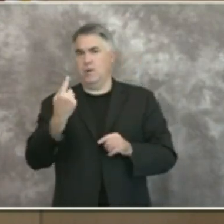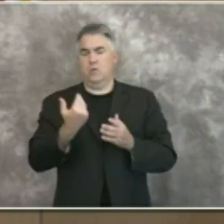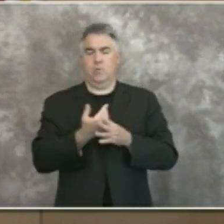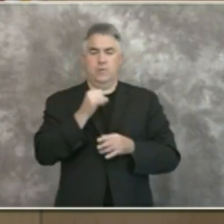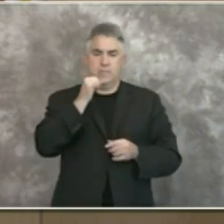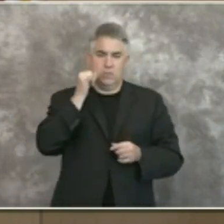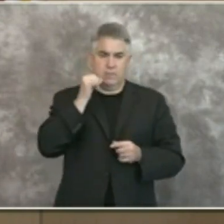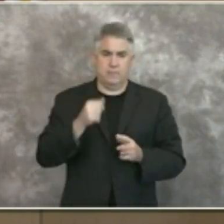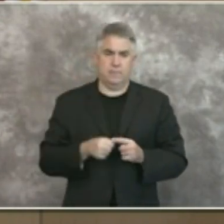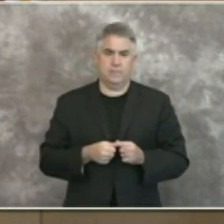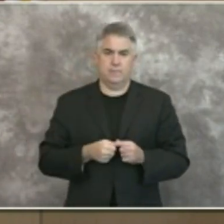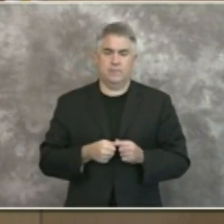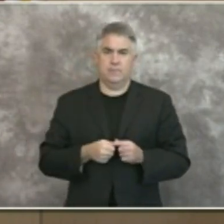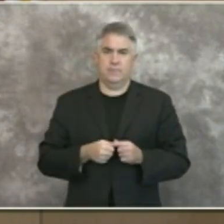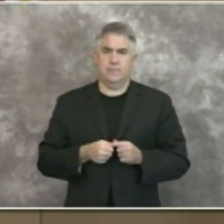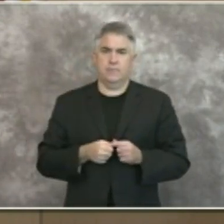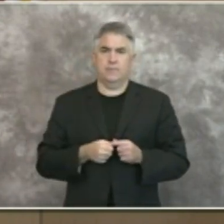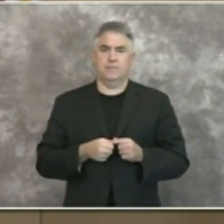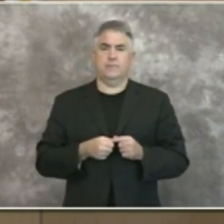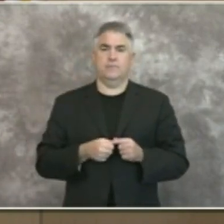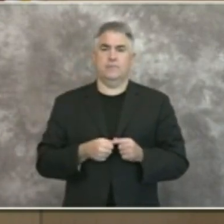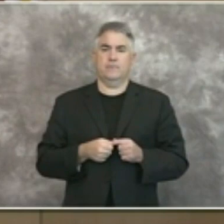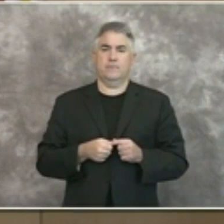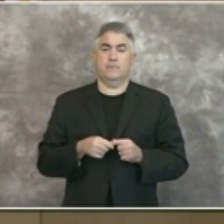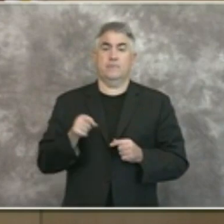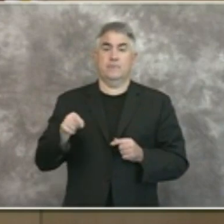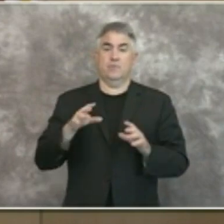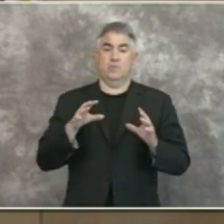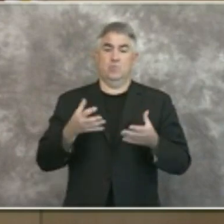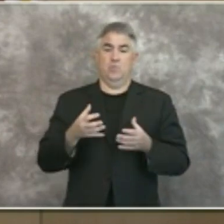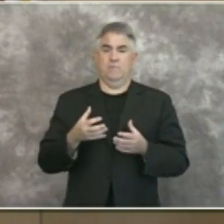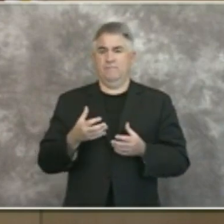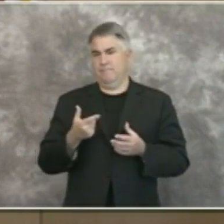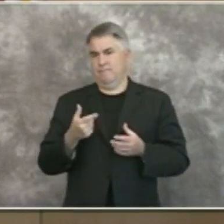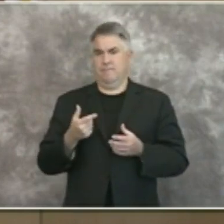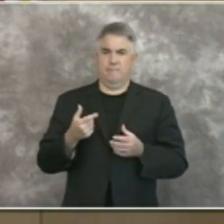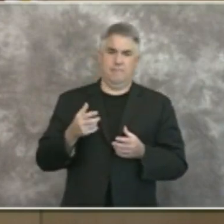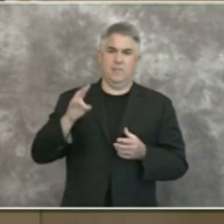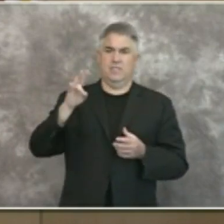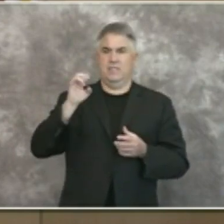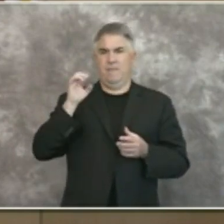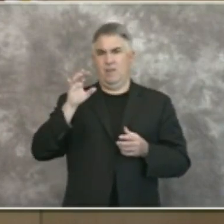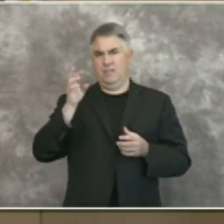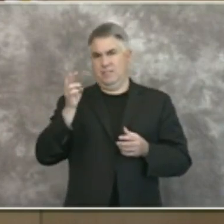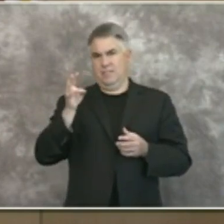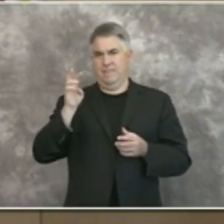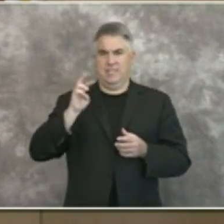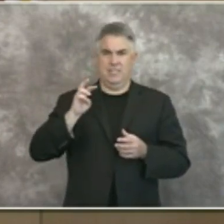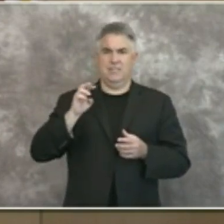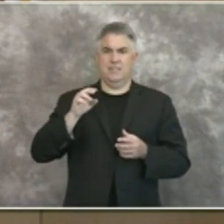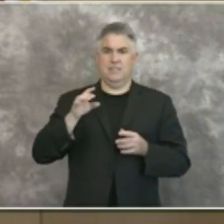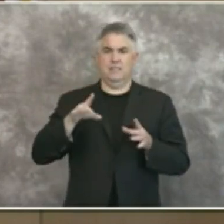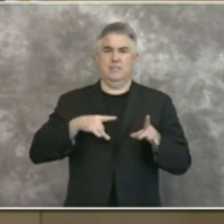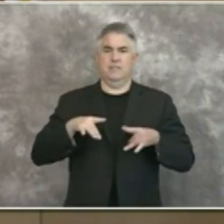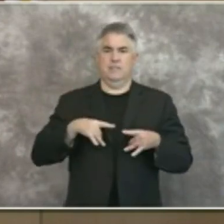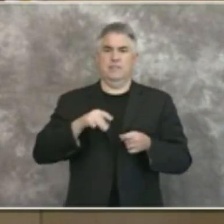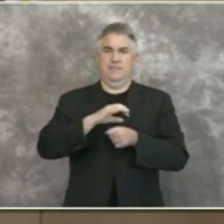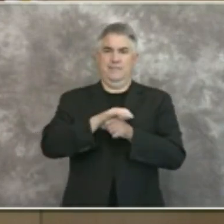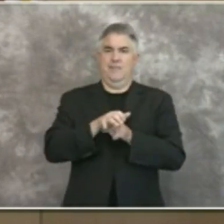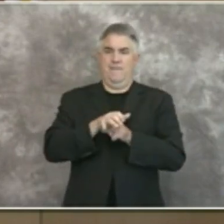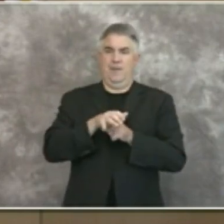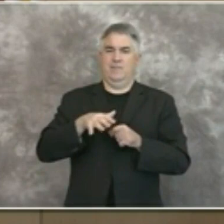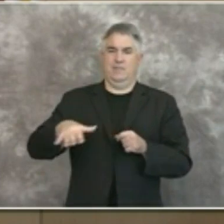this group has generated uh 796 uh cases which includes 78